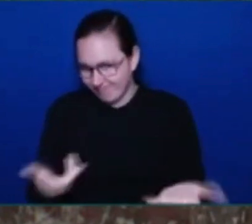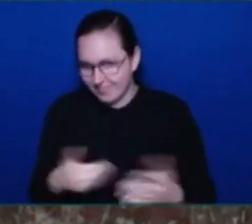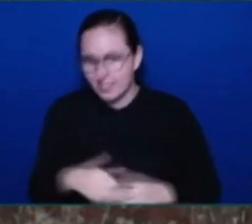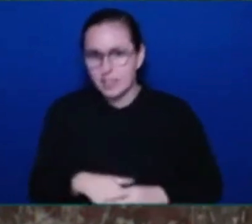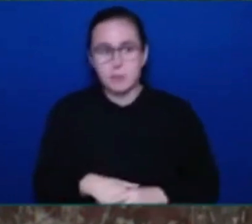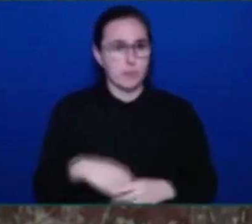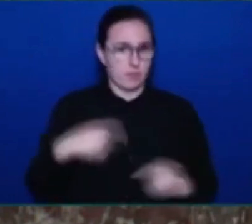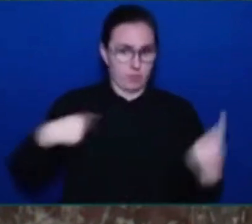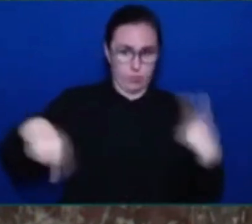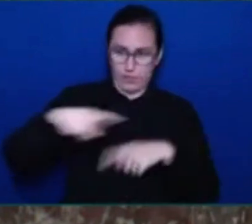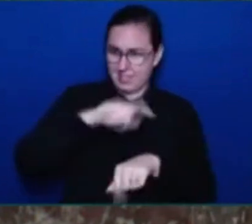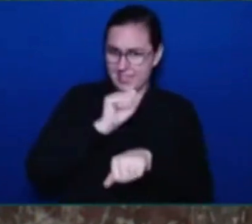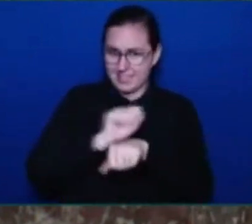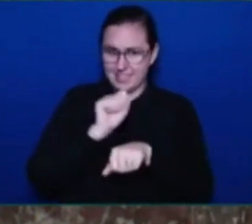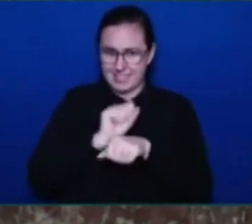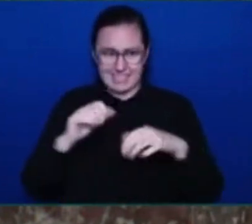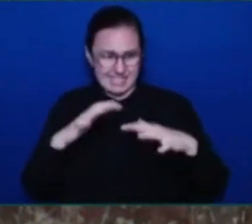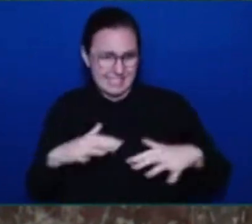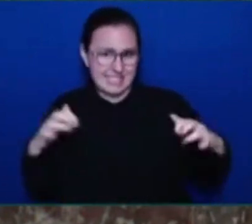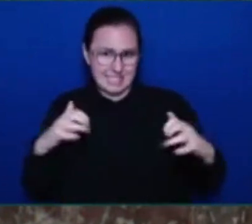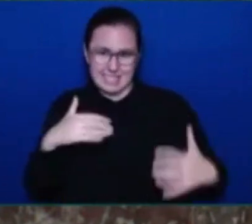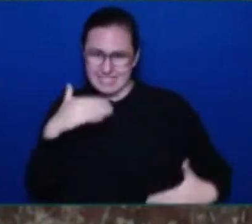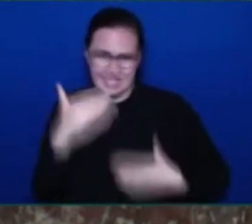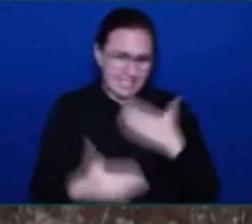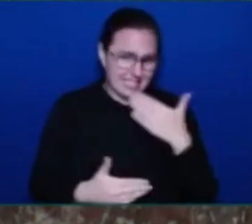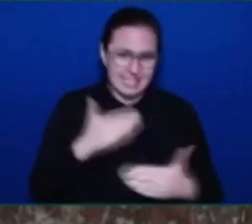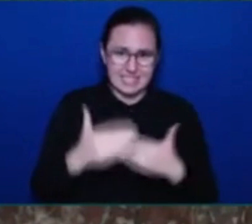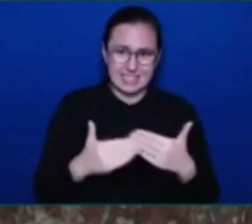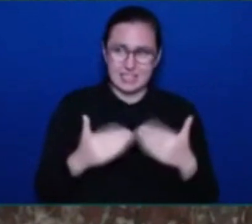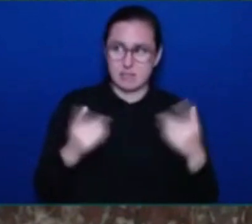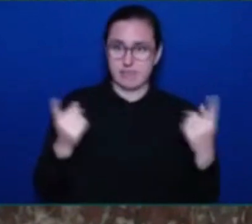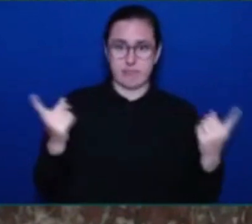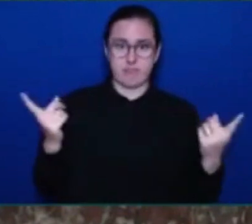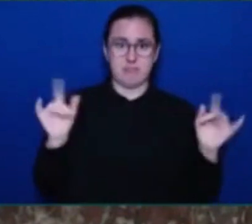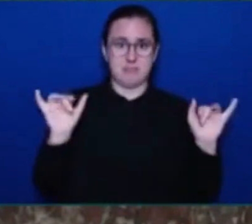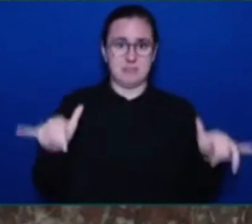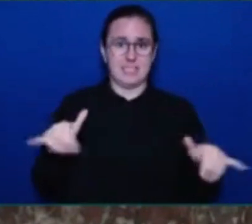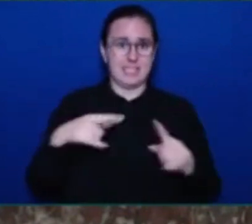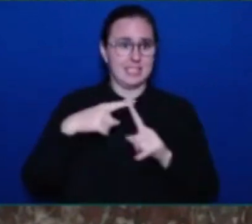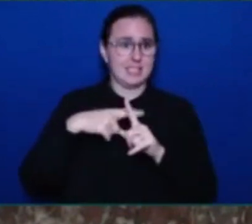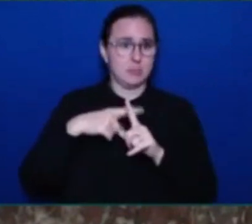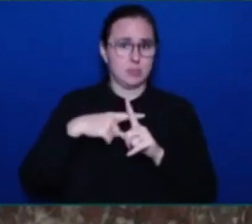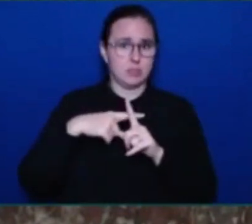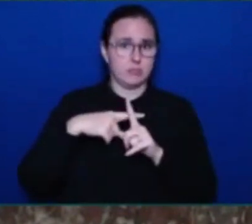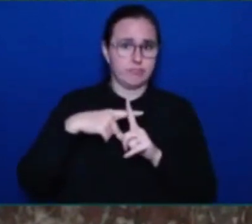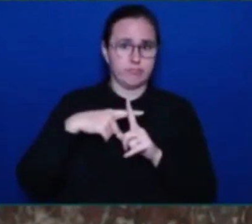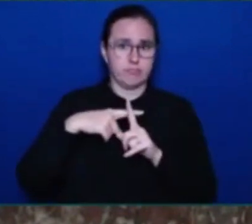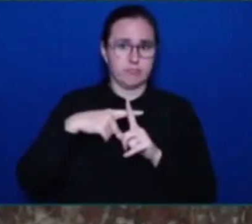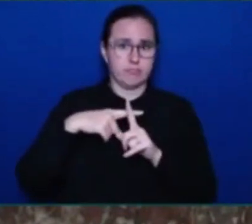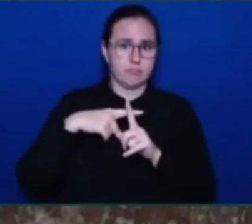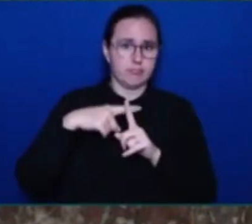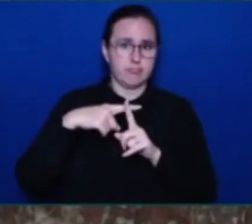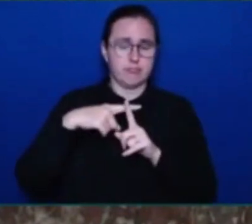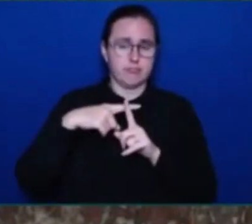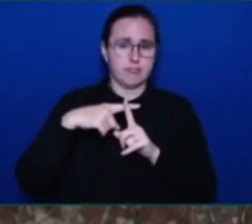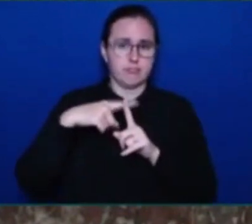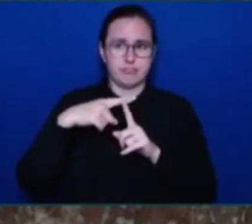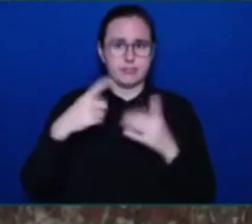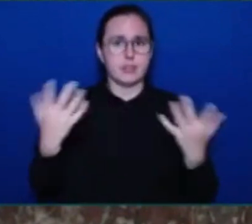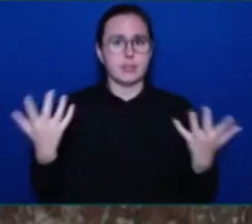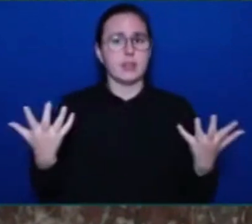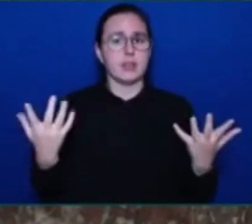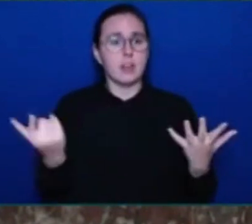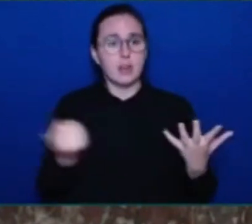but we can do even more. In this house and in houses like this all around the world, let's all build a better